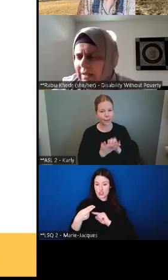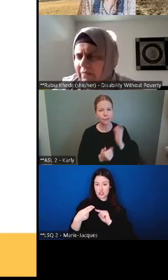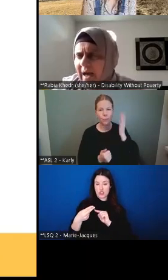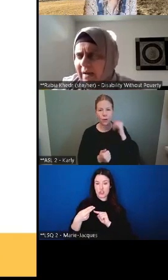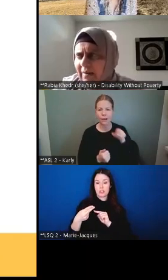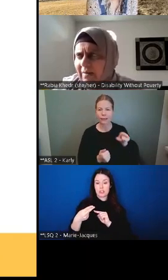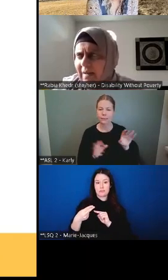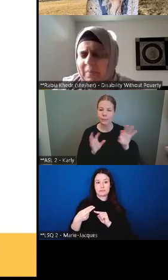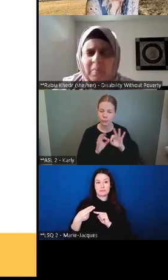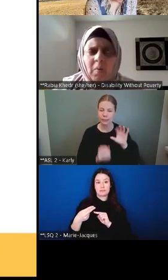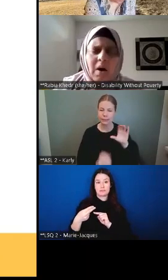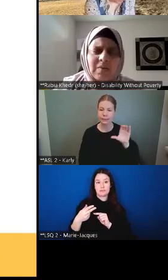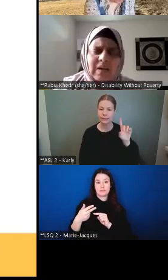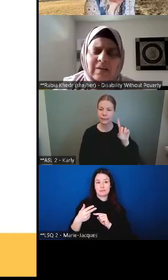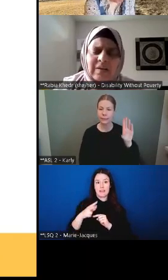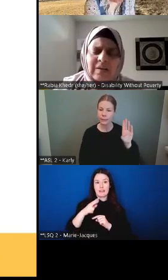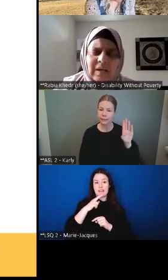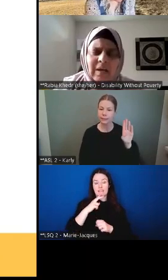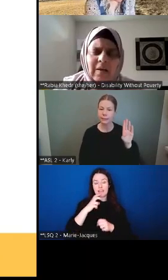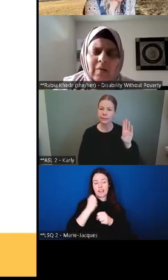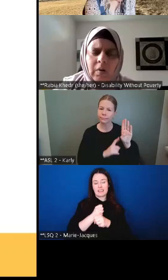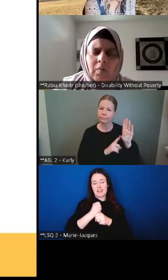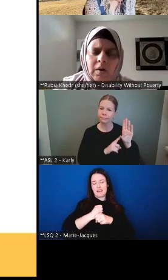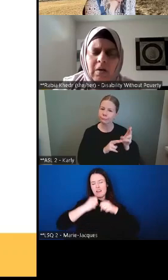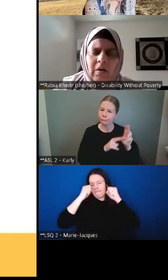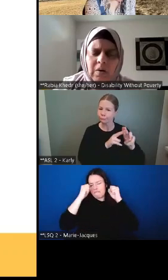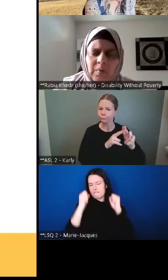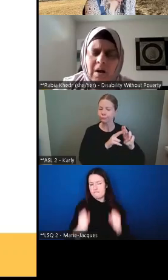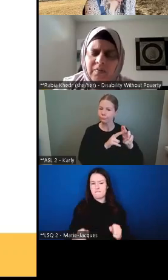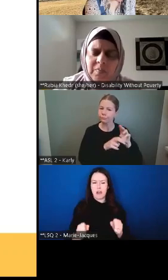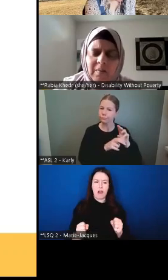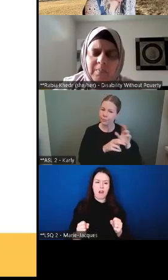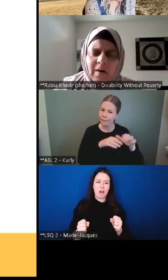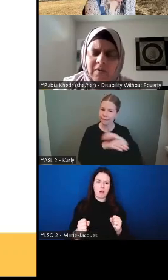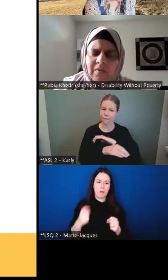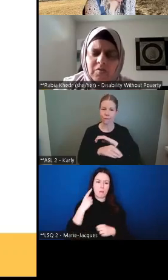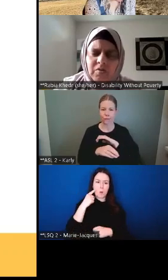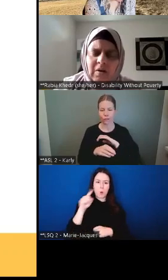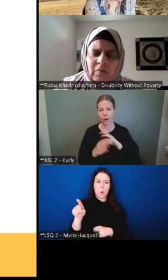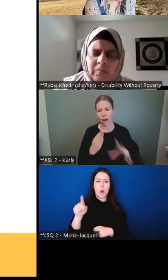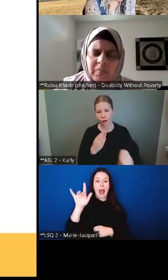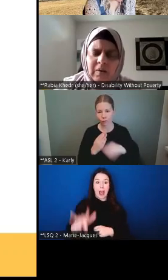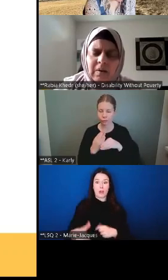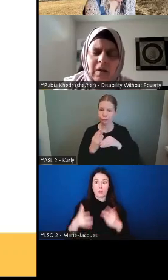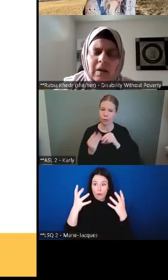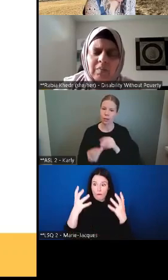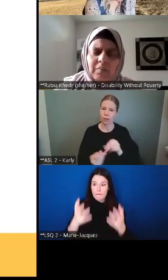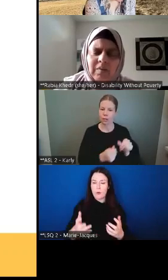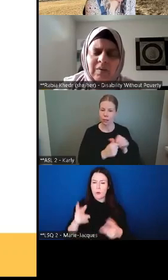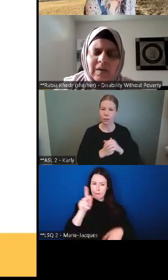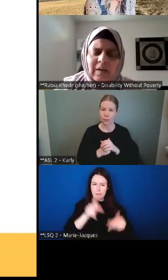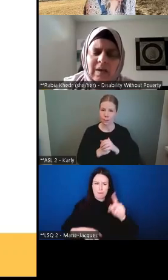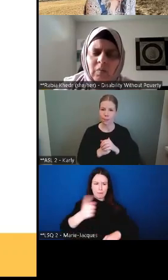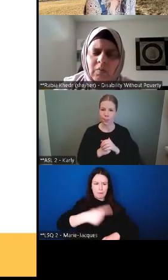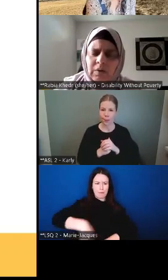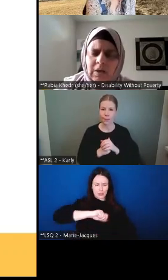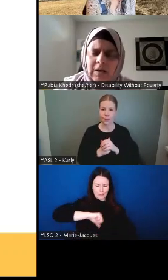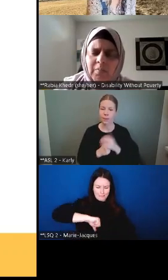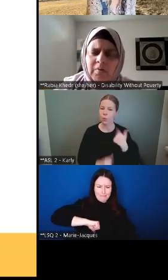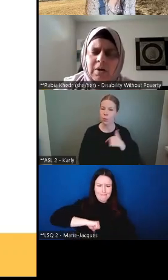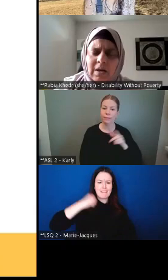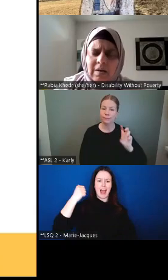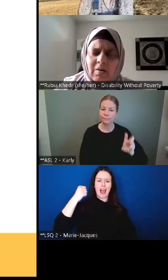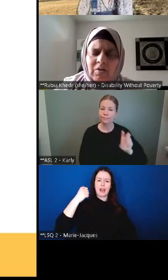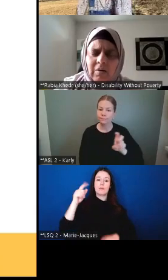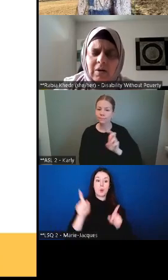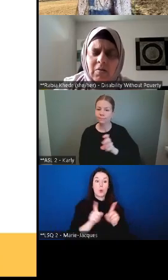the fact that people want dignity we're working hard province by province michelle and we've been in bc and we're working